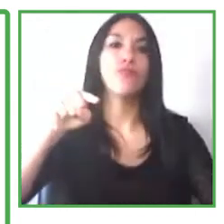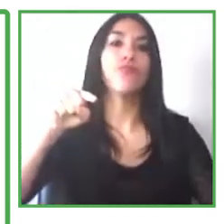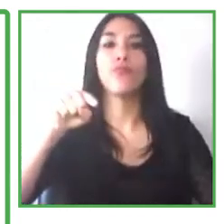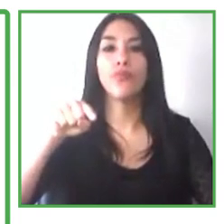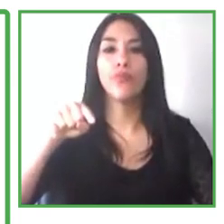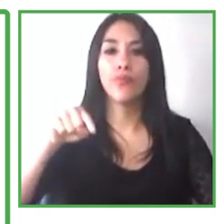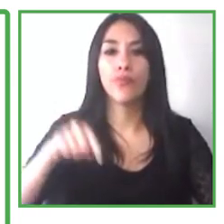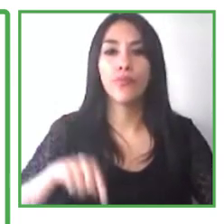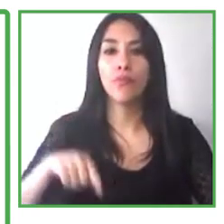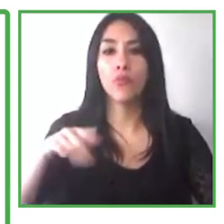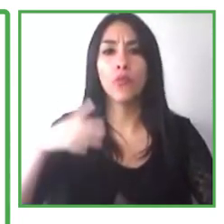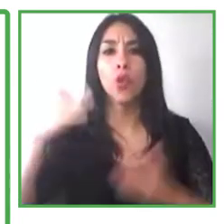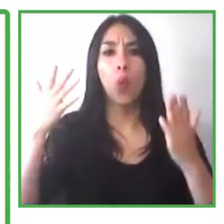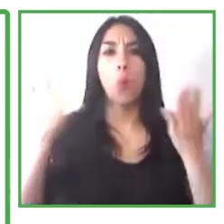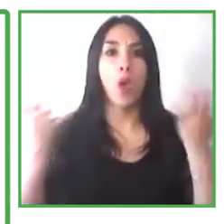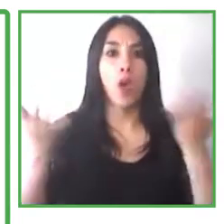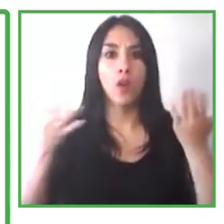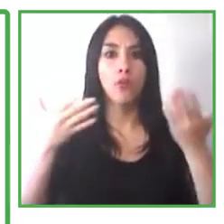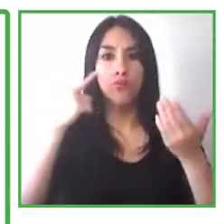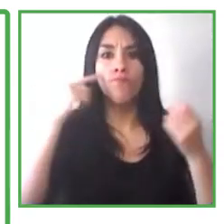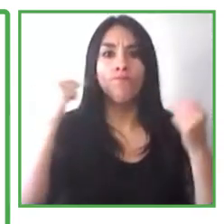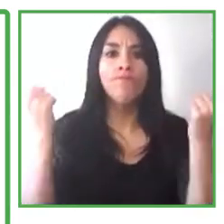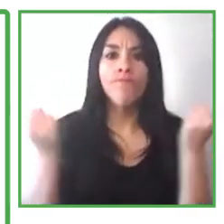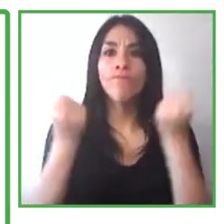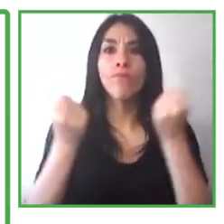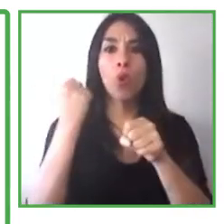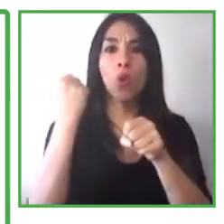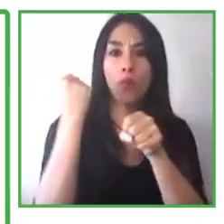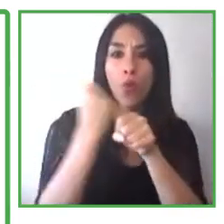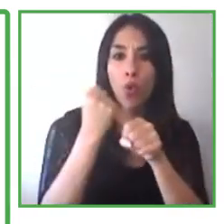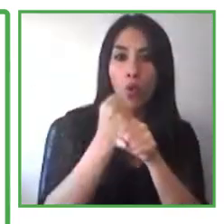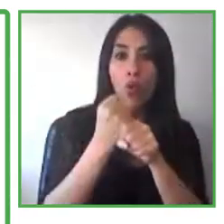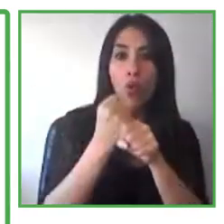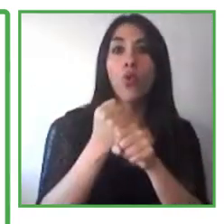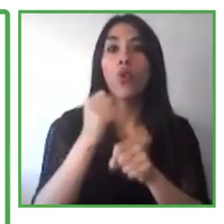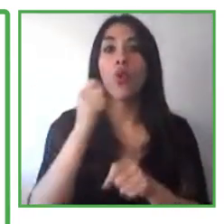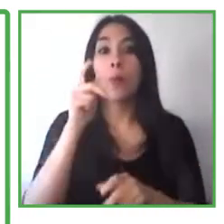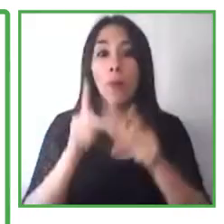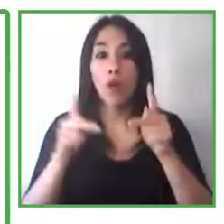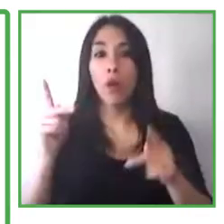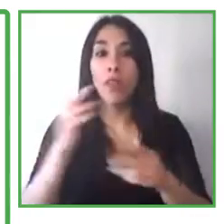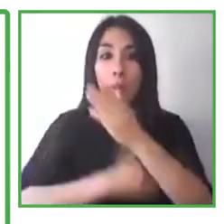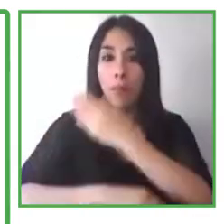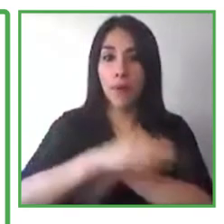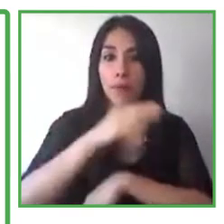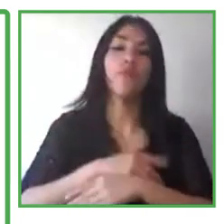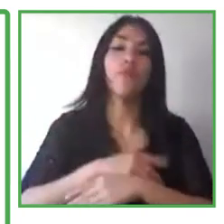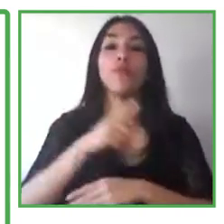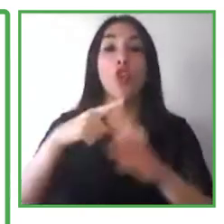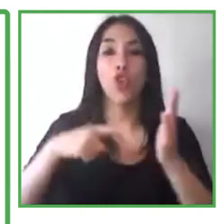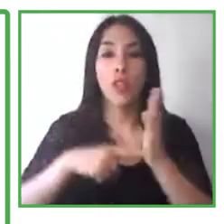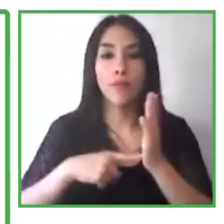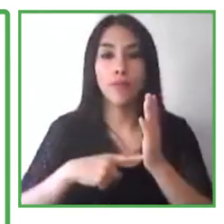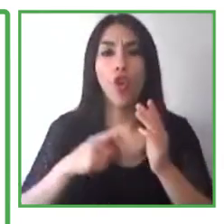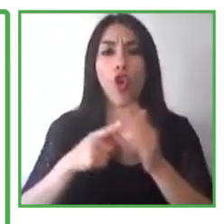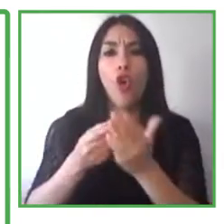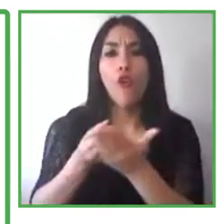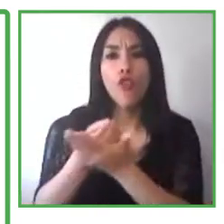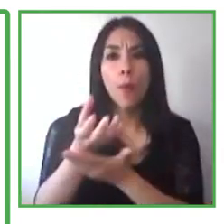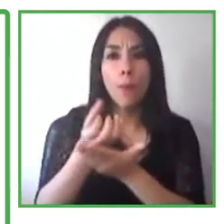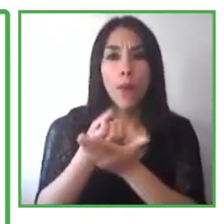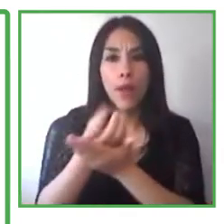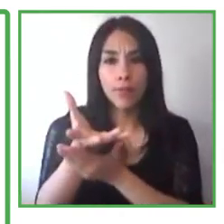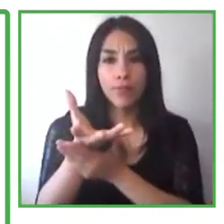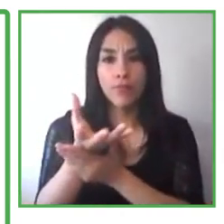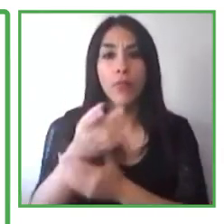IT jobs. I wanted to share a slide. Each of us, by the way, will talk a little bit about the barriers that we